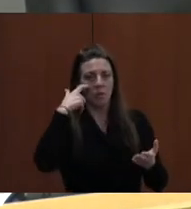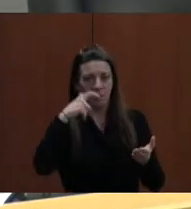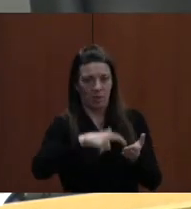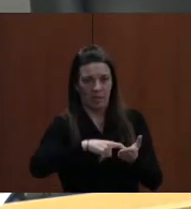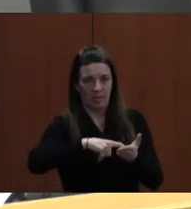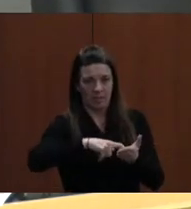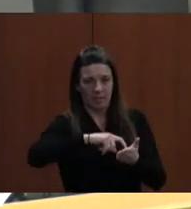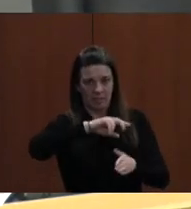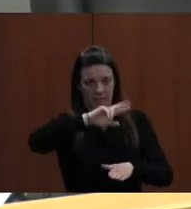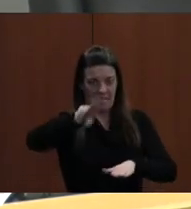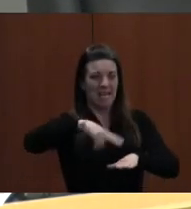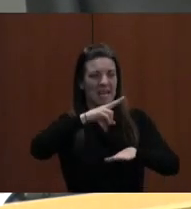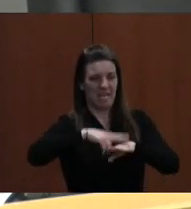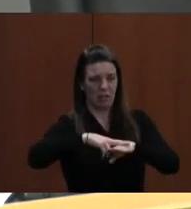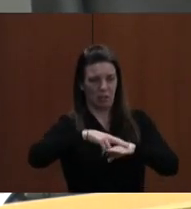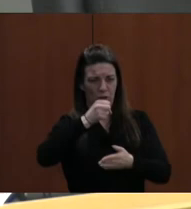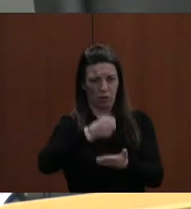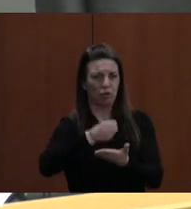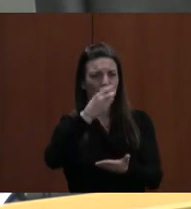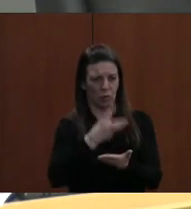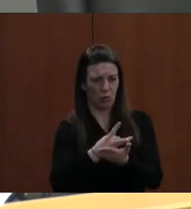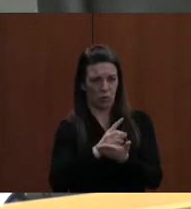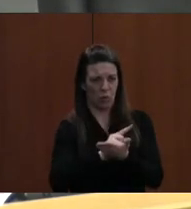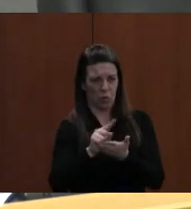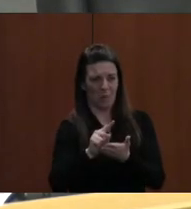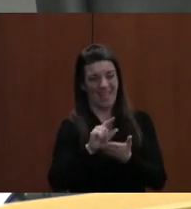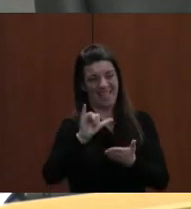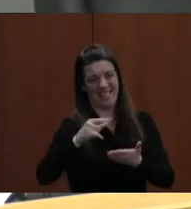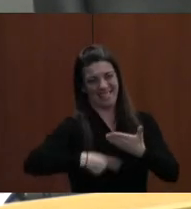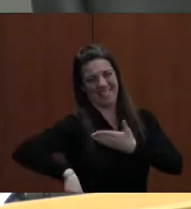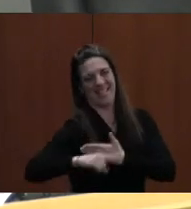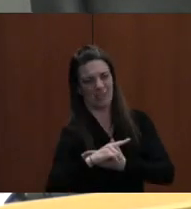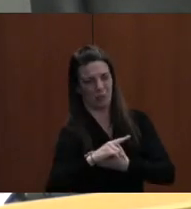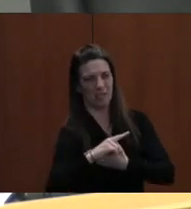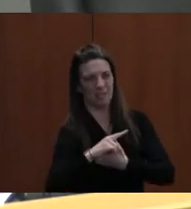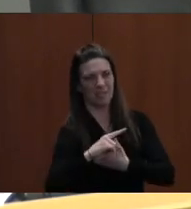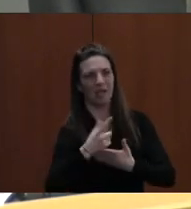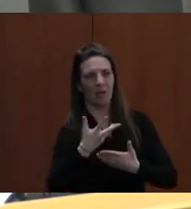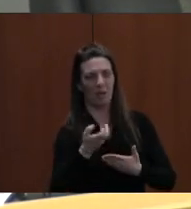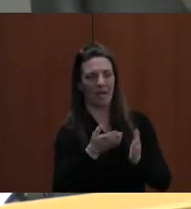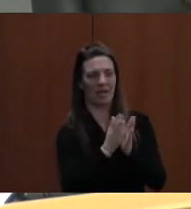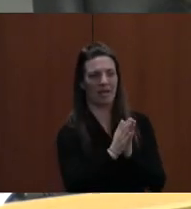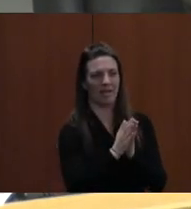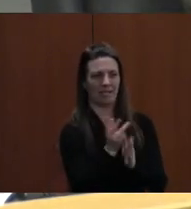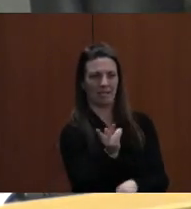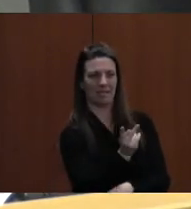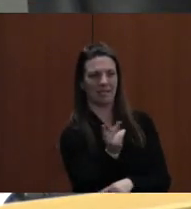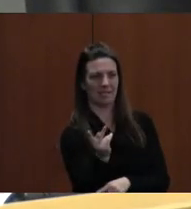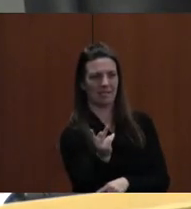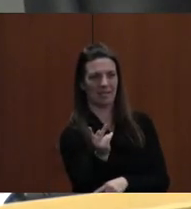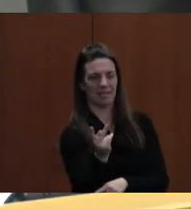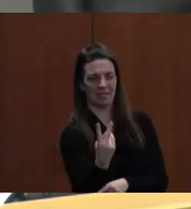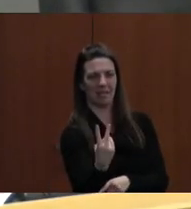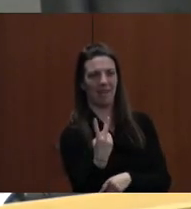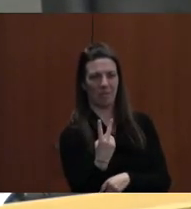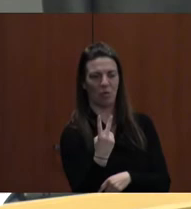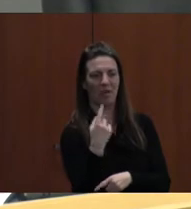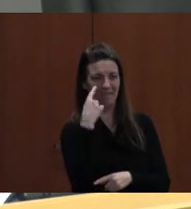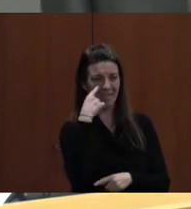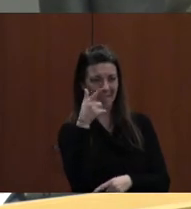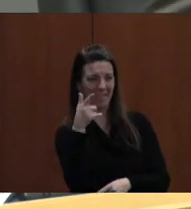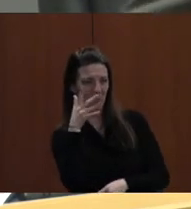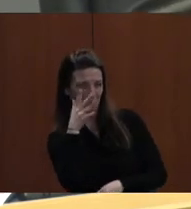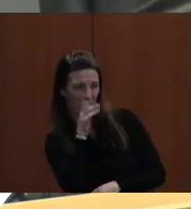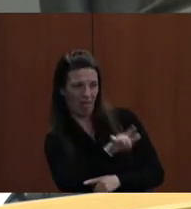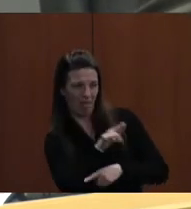Count of School Social Worker Week, which is next week. So I'm going to ask Ms. Huffer and Ms. Hartman to come forward. I think they're going to tag team an